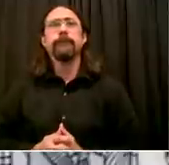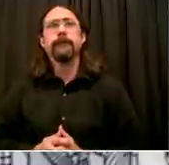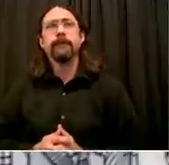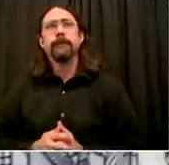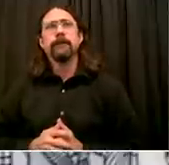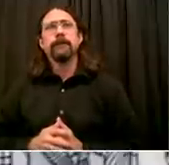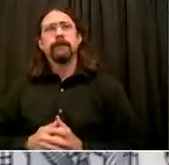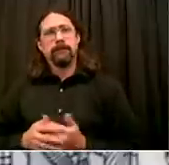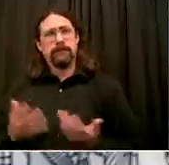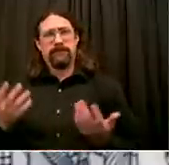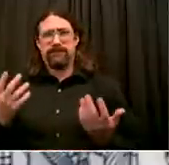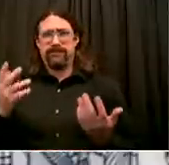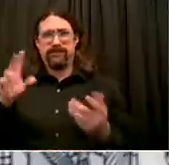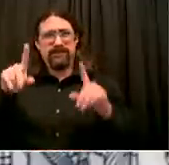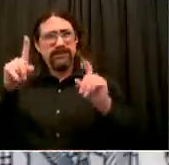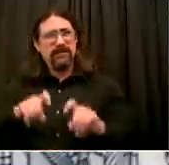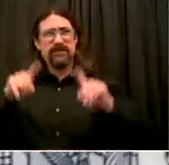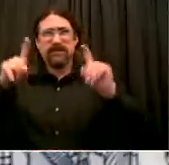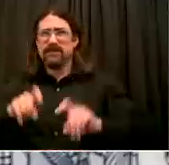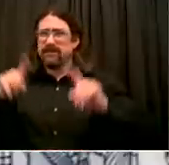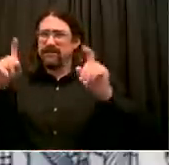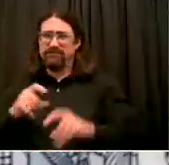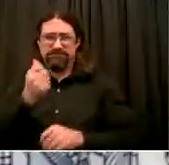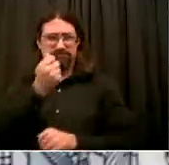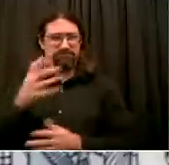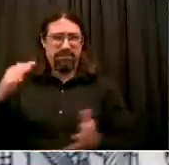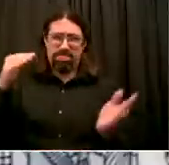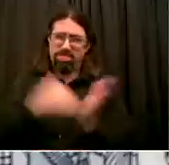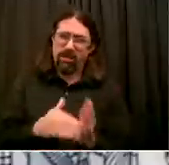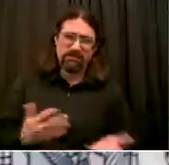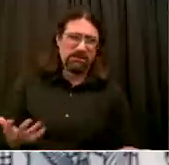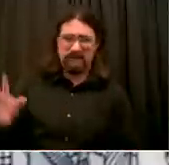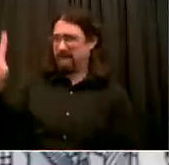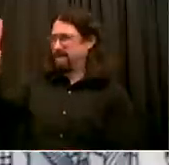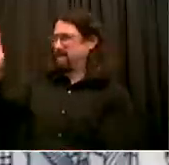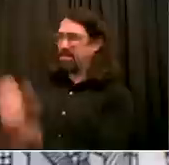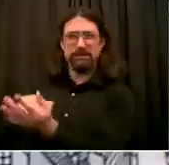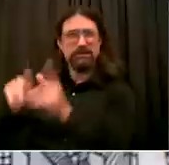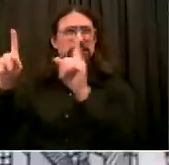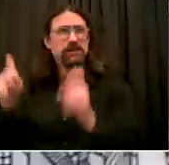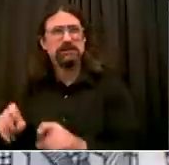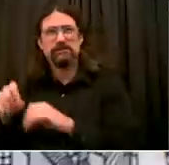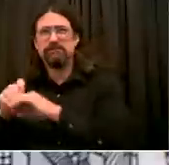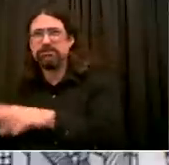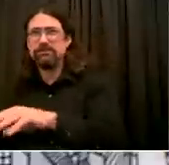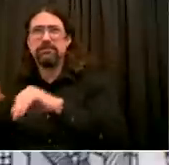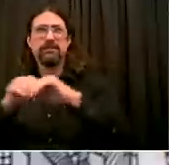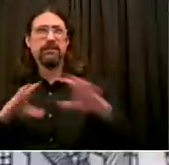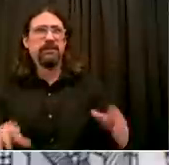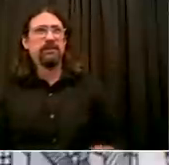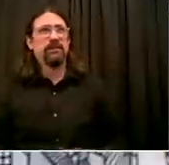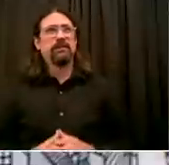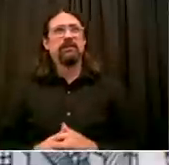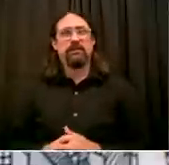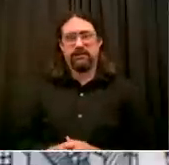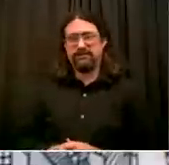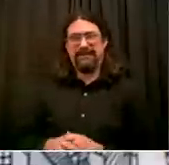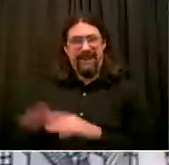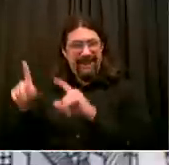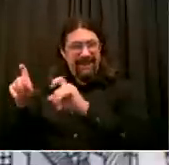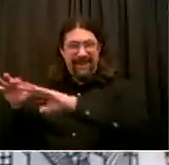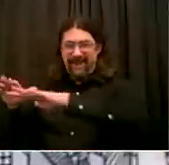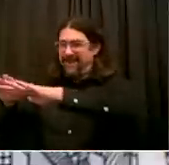we're seeing so far is the testing in schools is coming back very, very well, very, very, very low